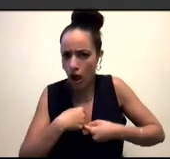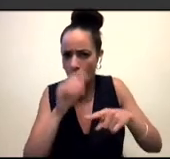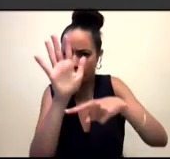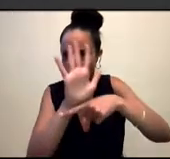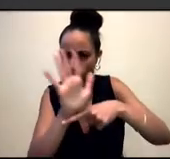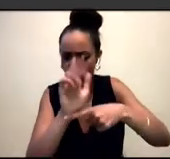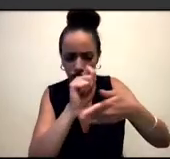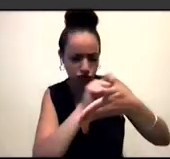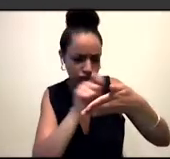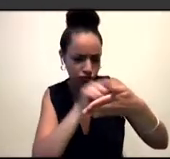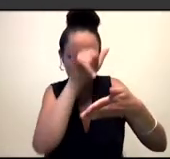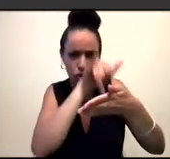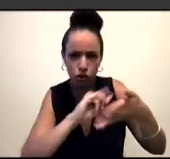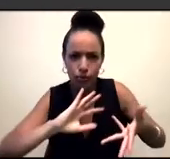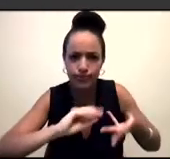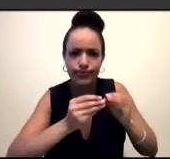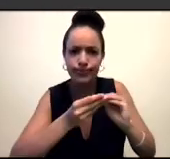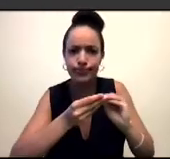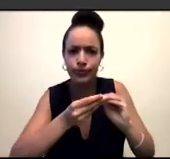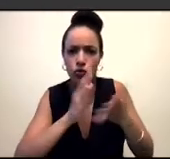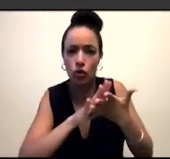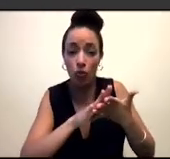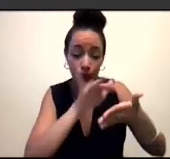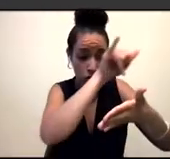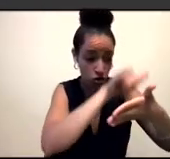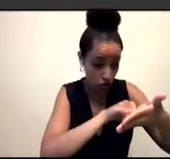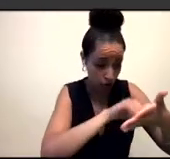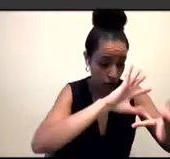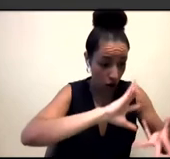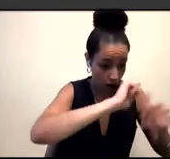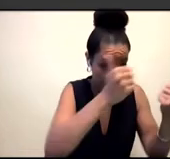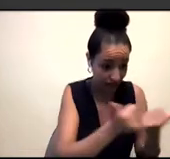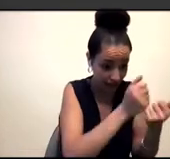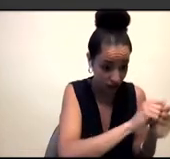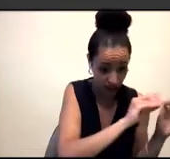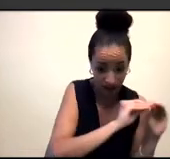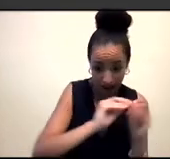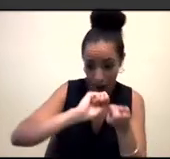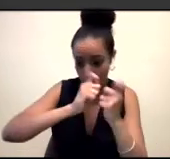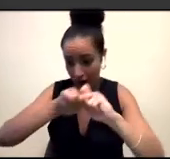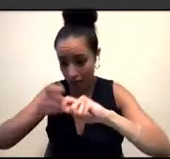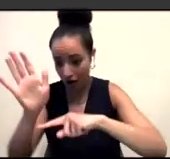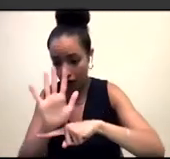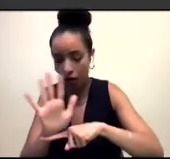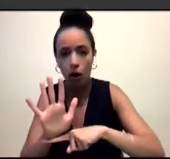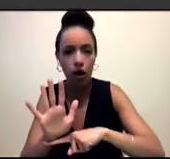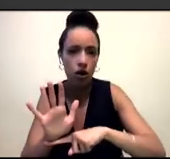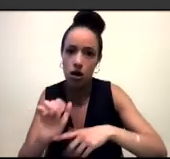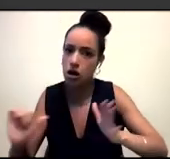I suppose the first thing to say is that, you know, getting a script to screen is quite an arduous task, so those who managed to do it,